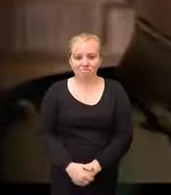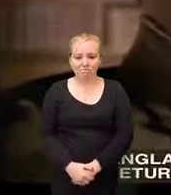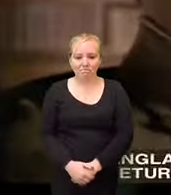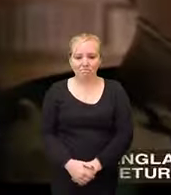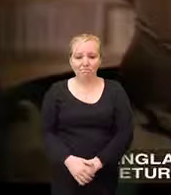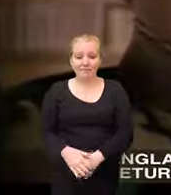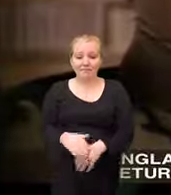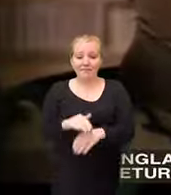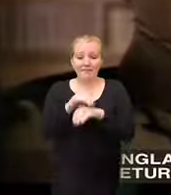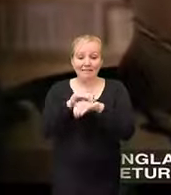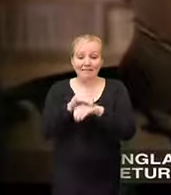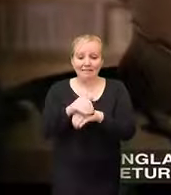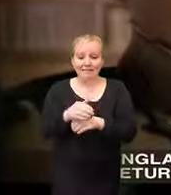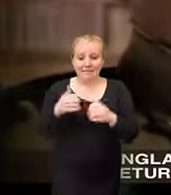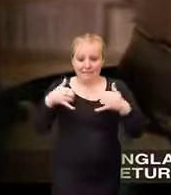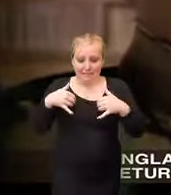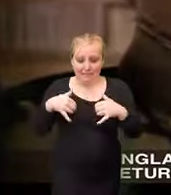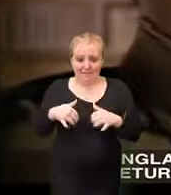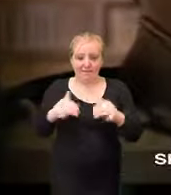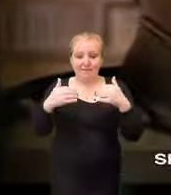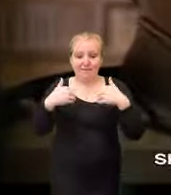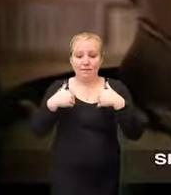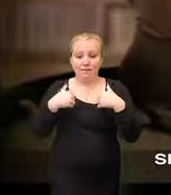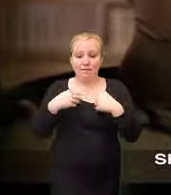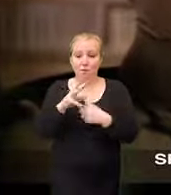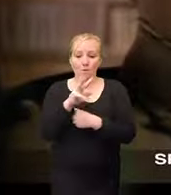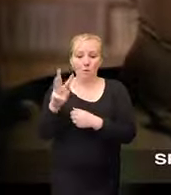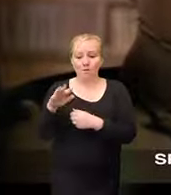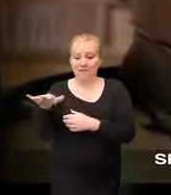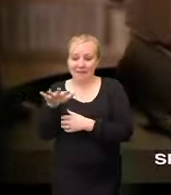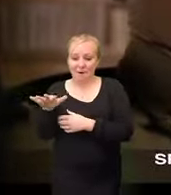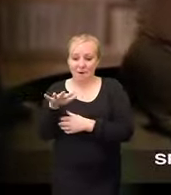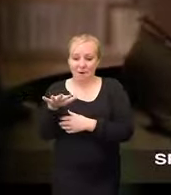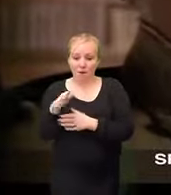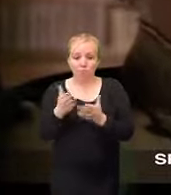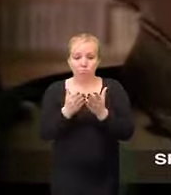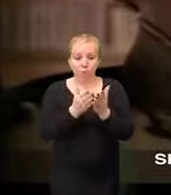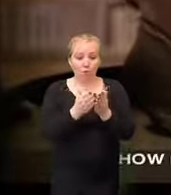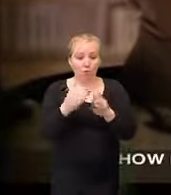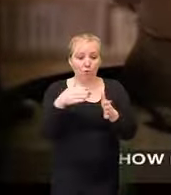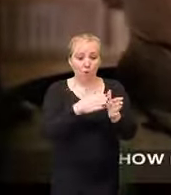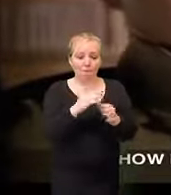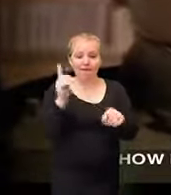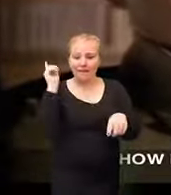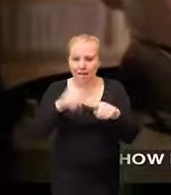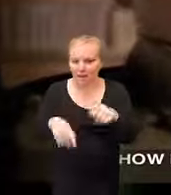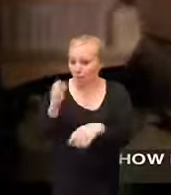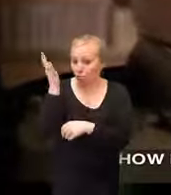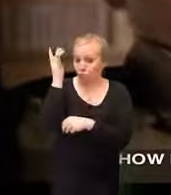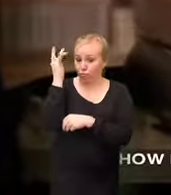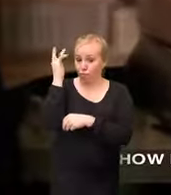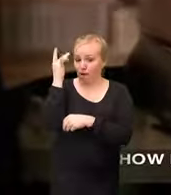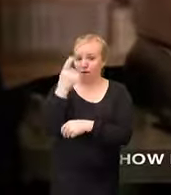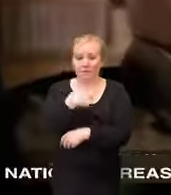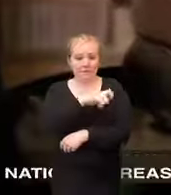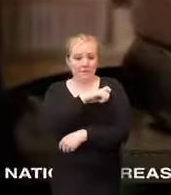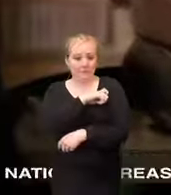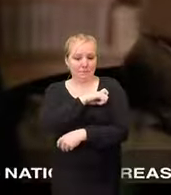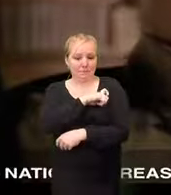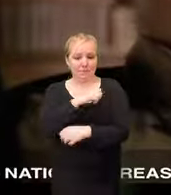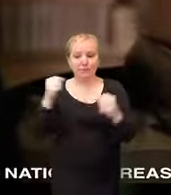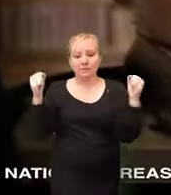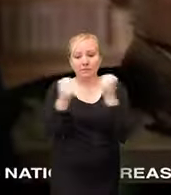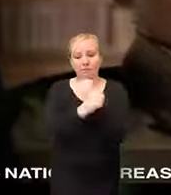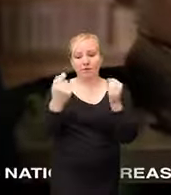England should have long ago returned our lands in the west Spain blocks our ships from the Mississippi how do we defend our rights as a country do we have